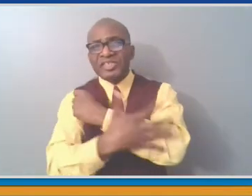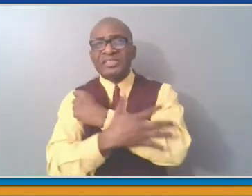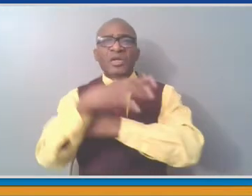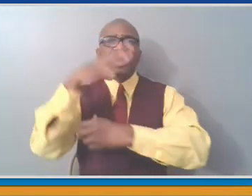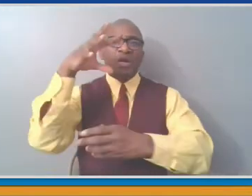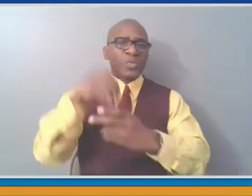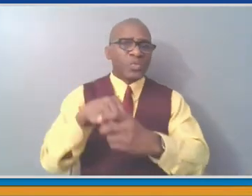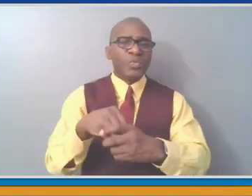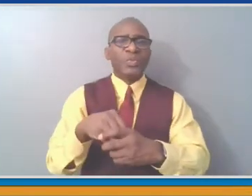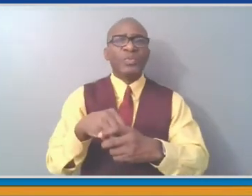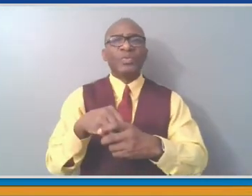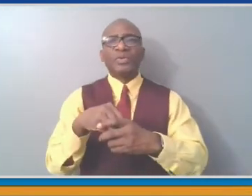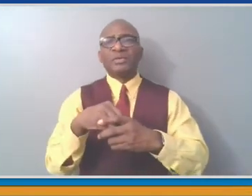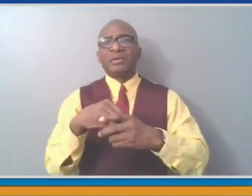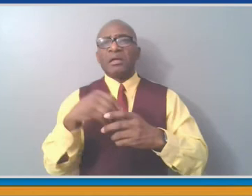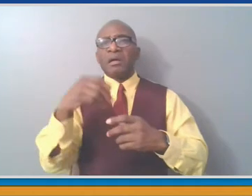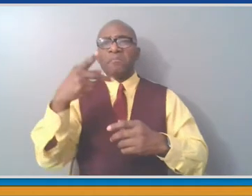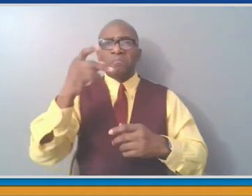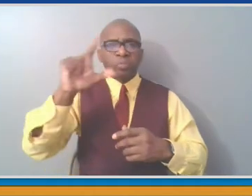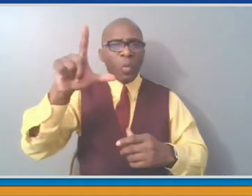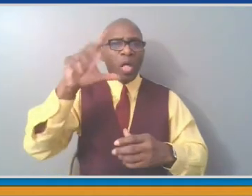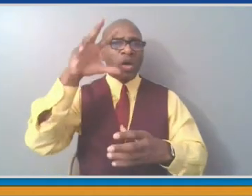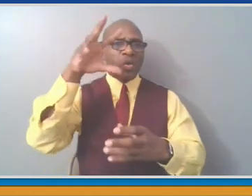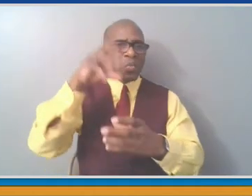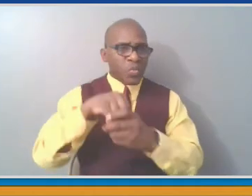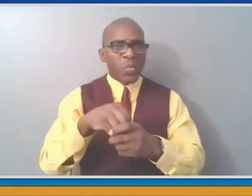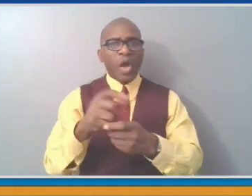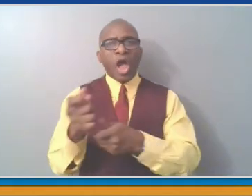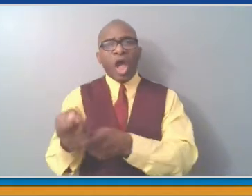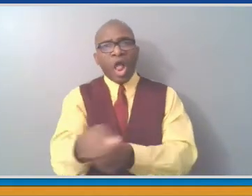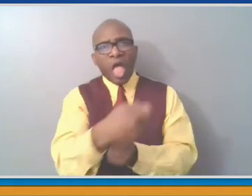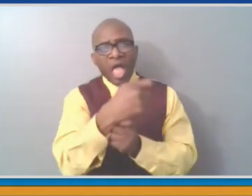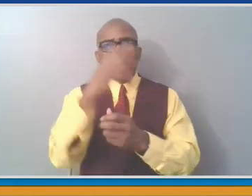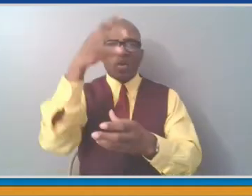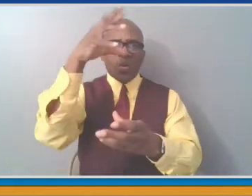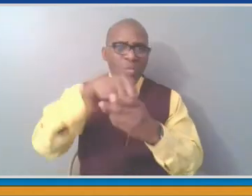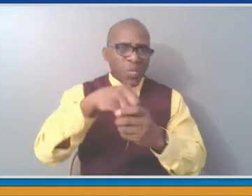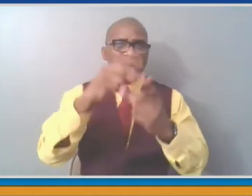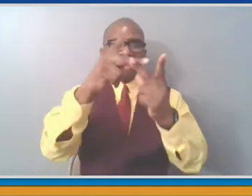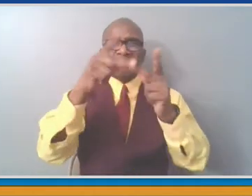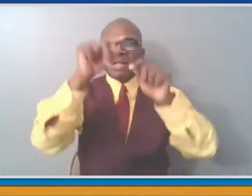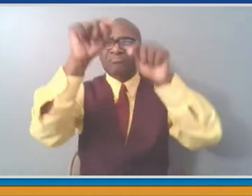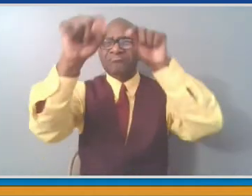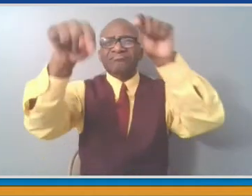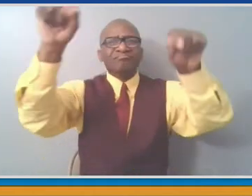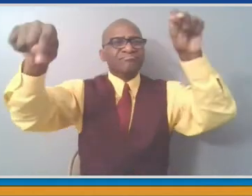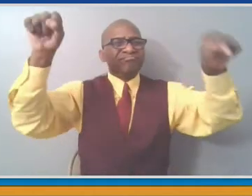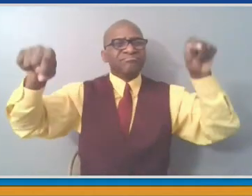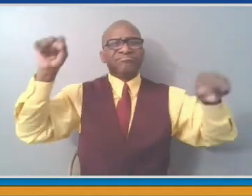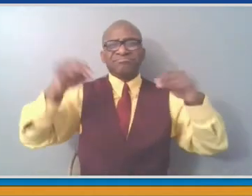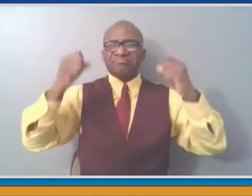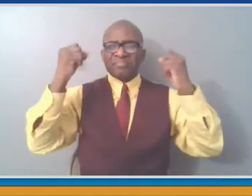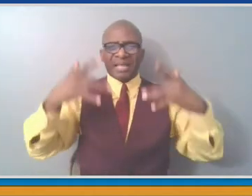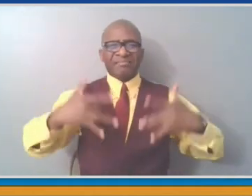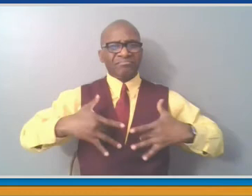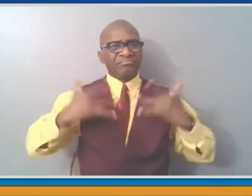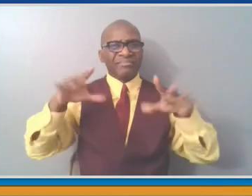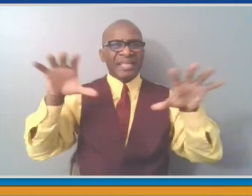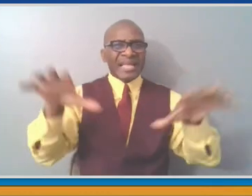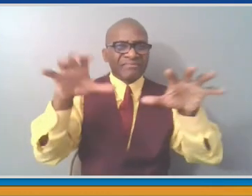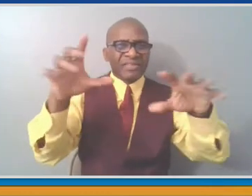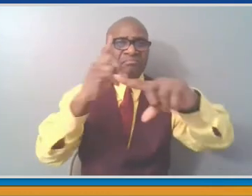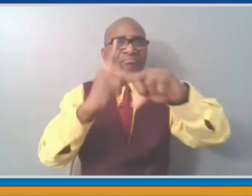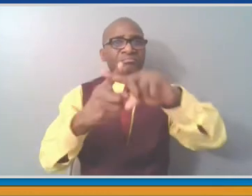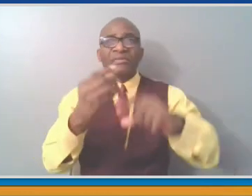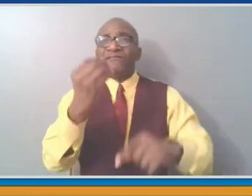courses, regular golf courses. There's a host of different activities that we have along those lines. We have picnicking and plenty of things. Certain